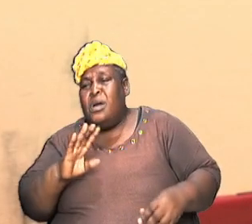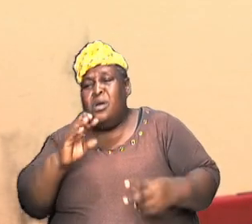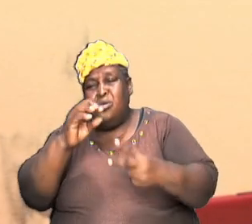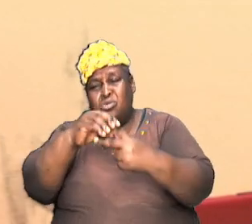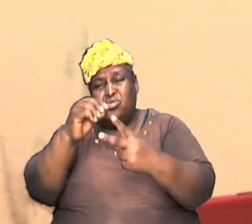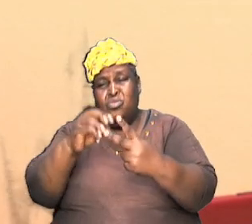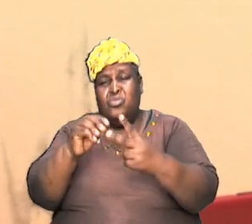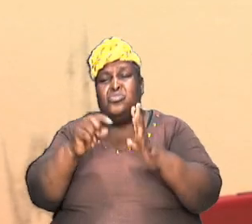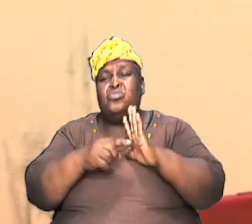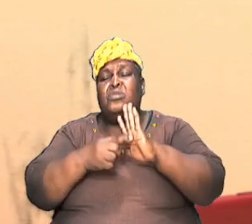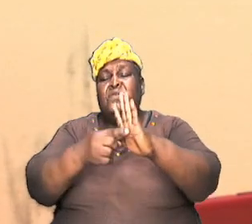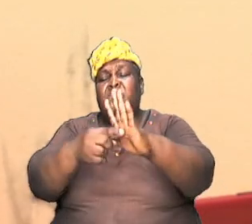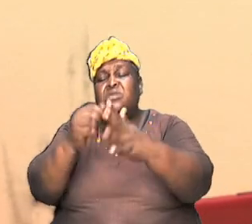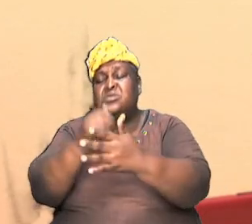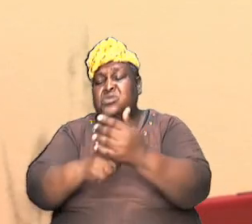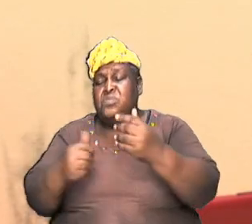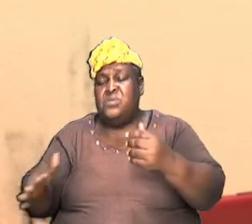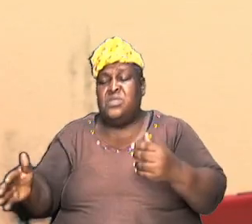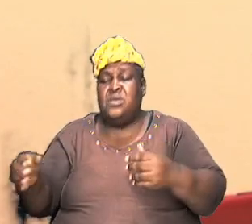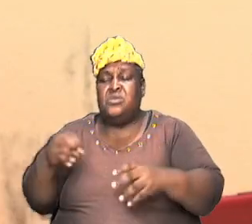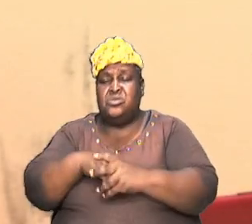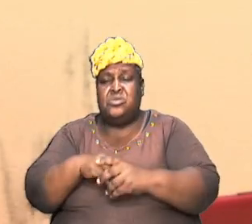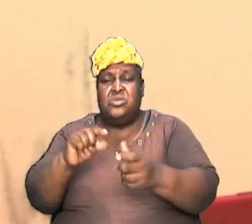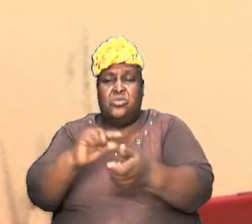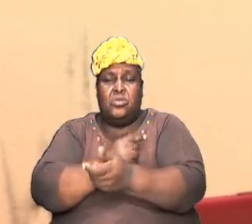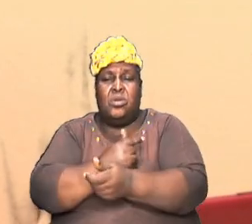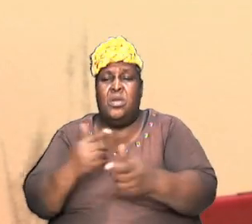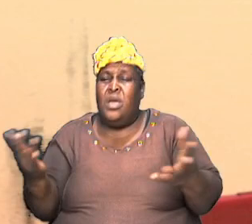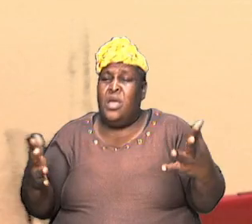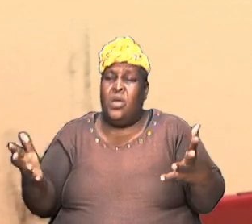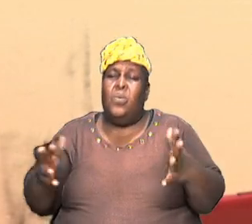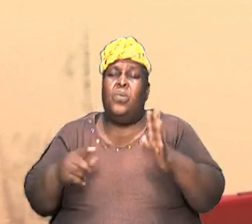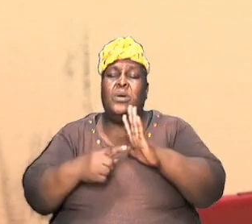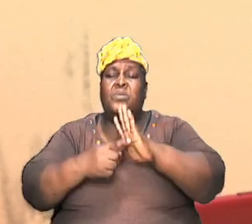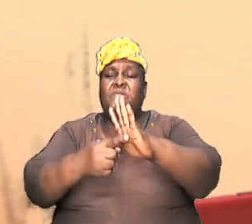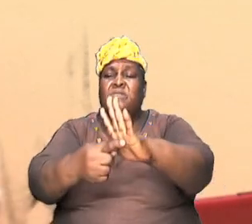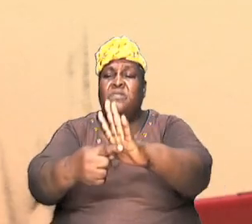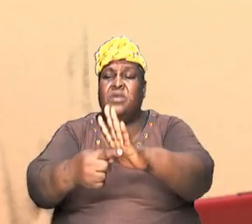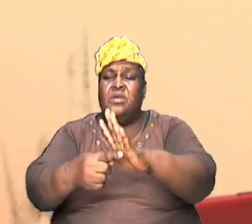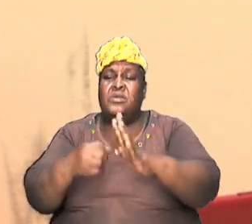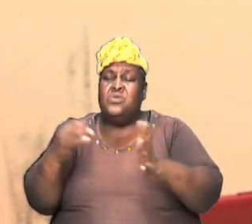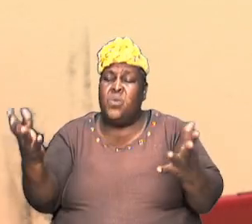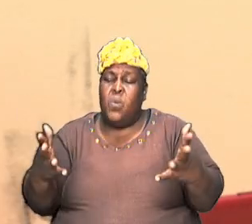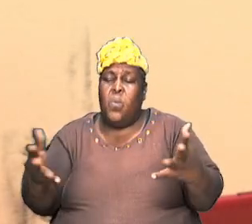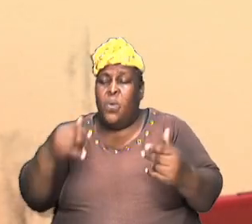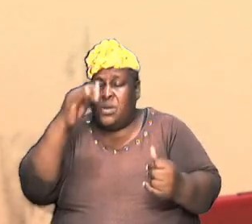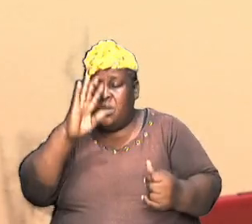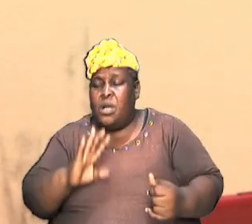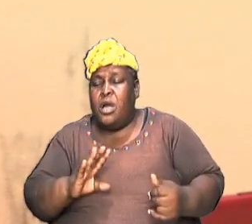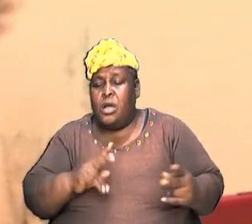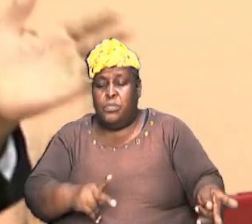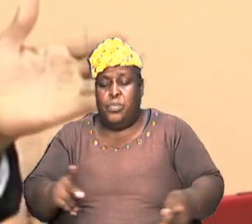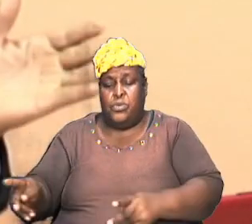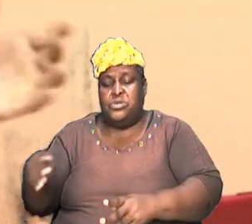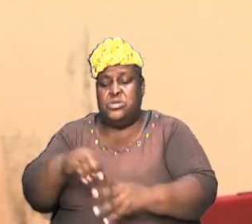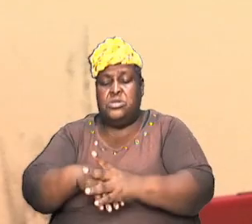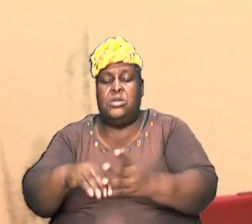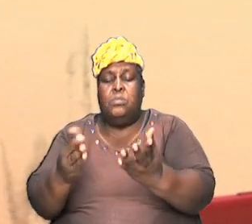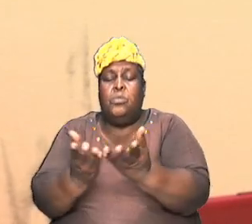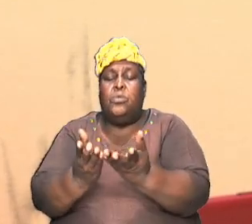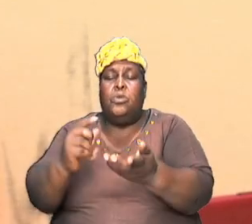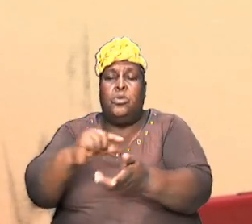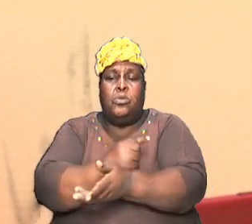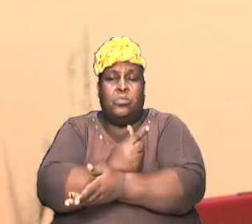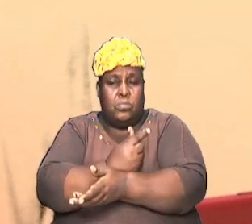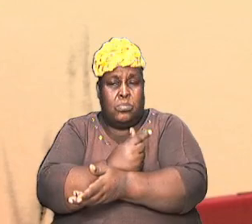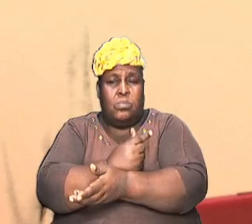things in Genesis and whatever is revealed in there it is what God chose to put in there now remember the